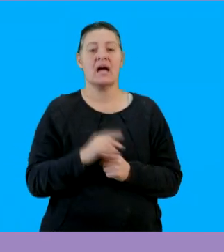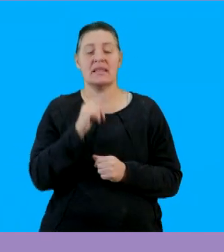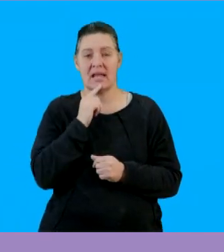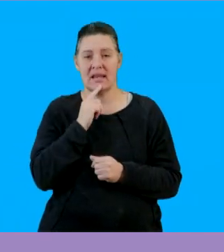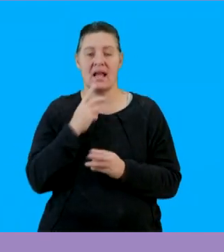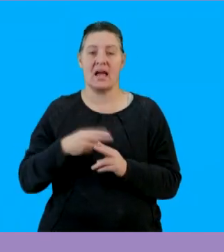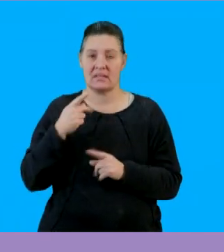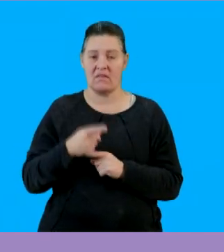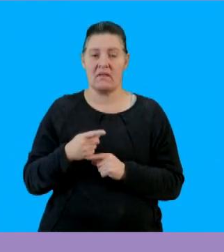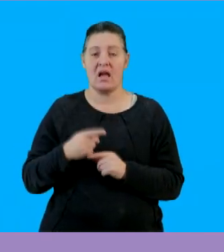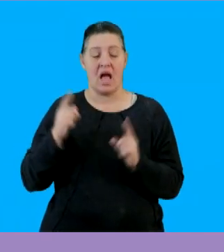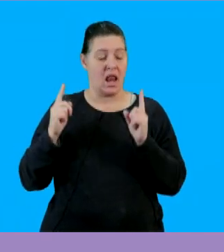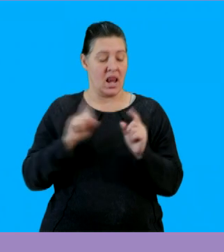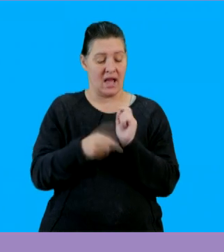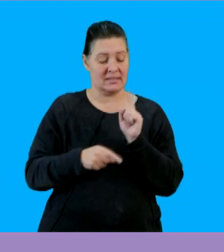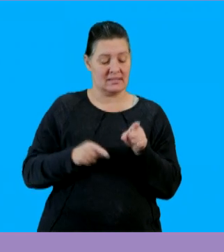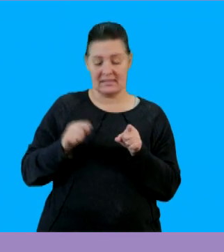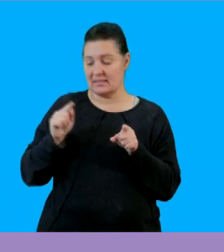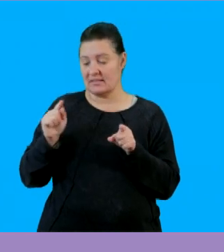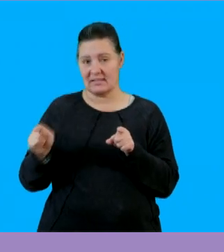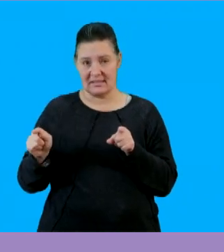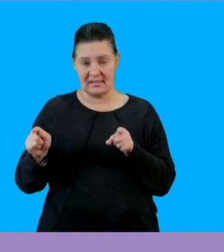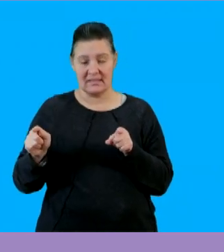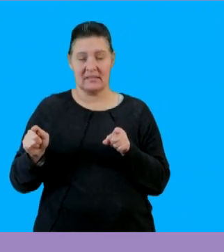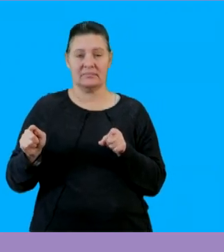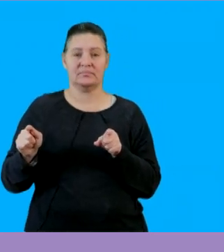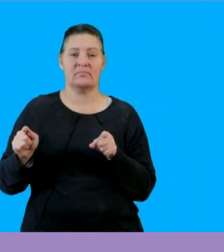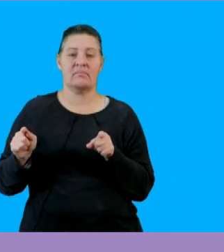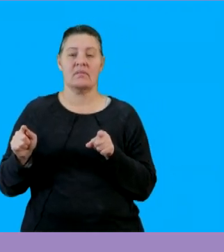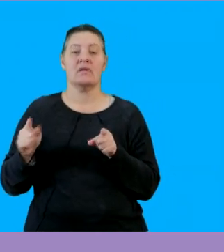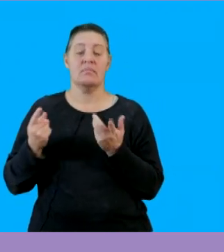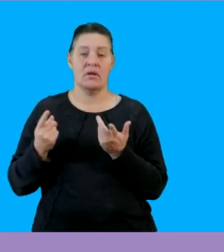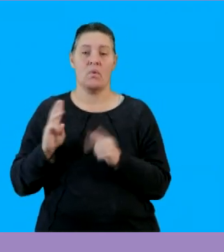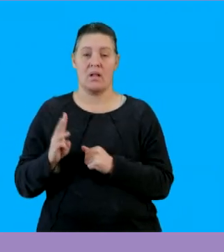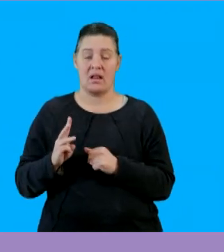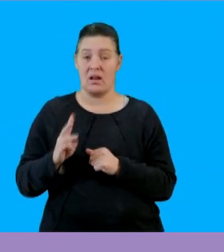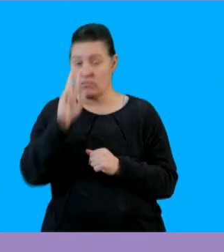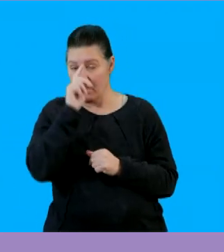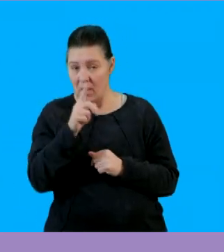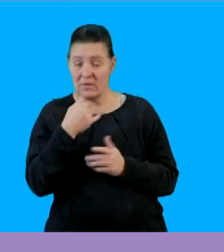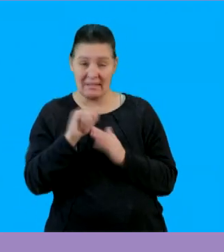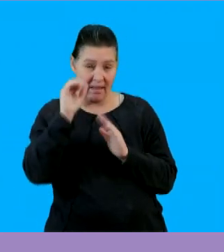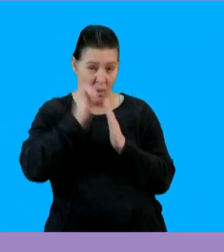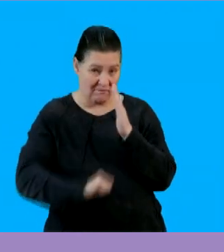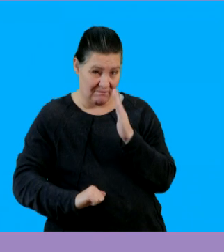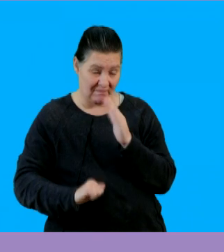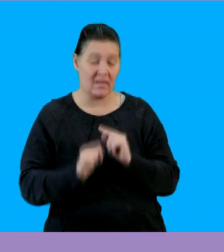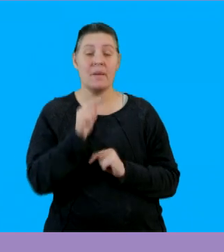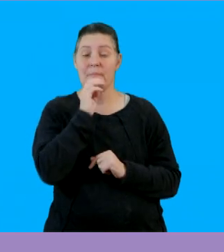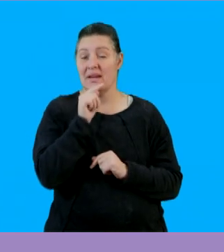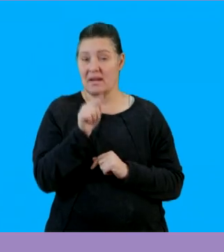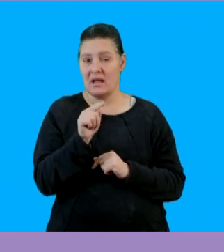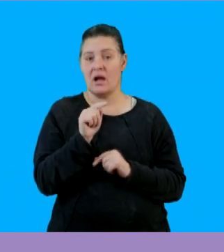lastly we are going to multiply those outer ones or the last ones sorry the last ones in each bracket that's going to be remember we are still